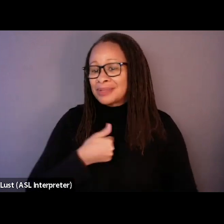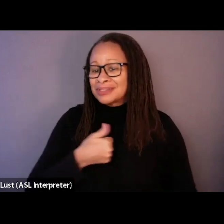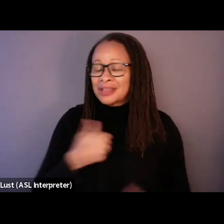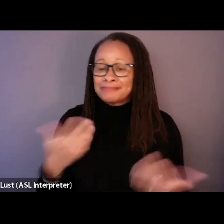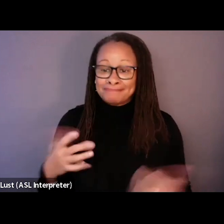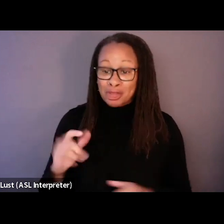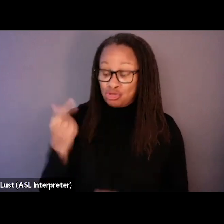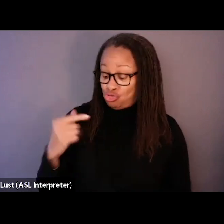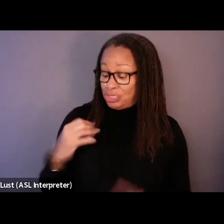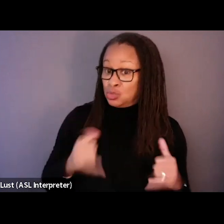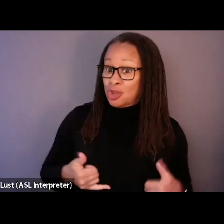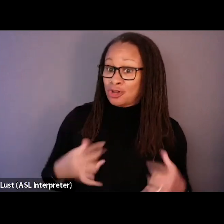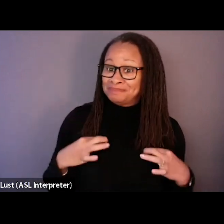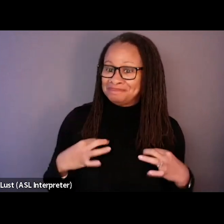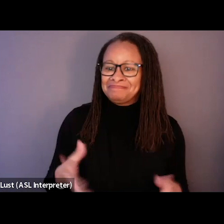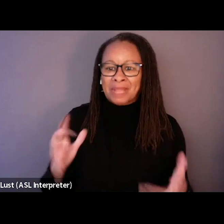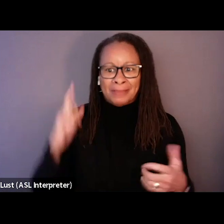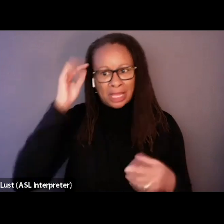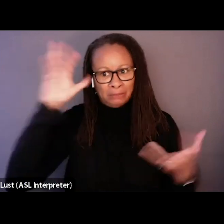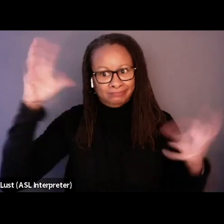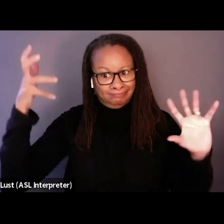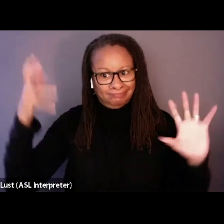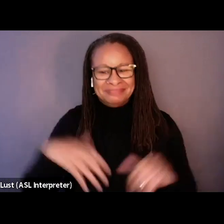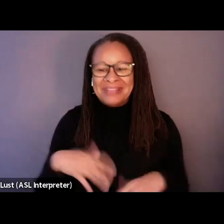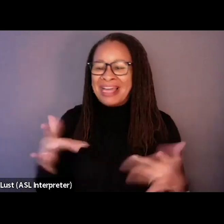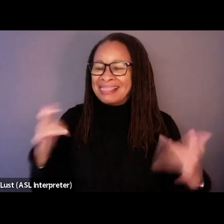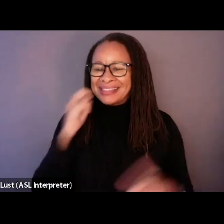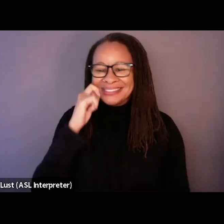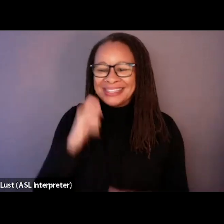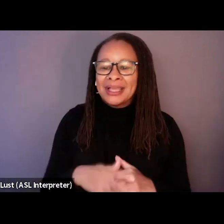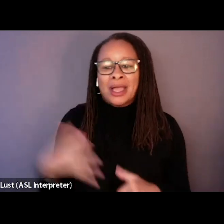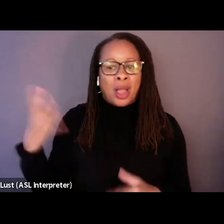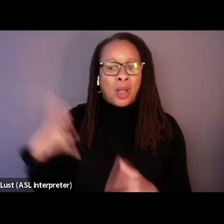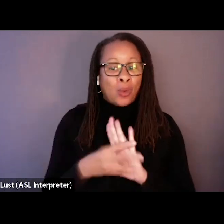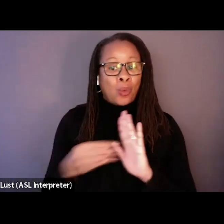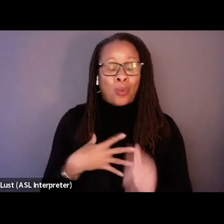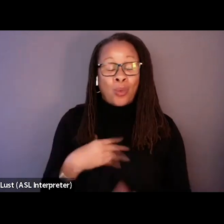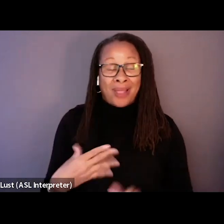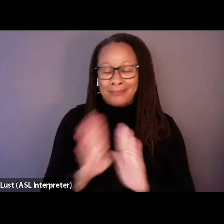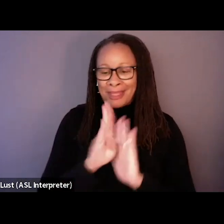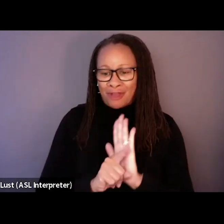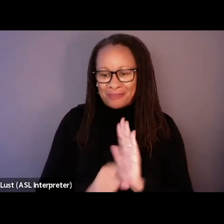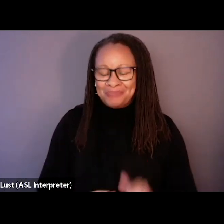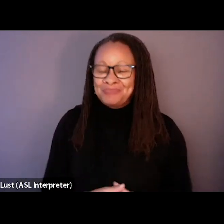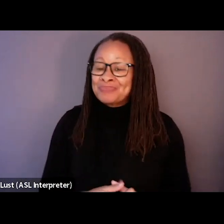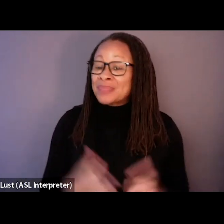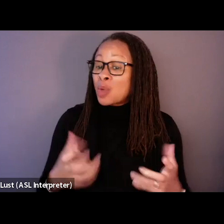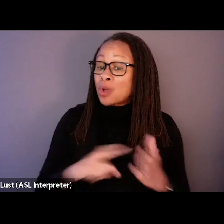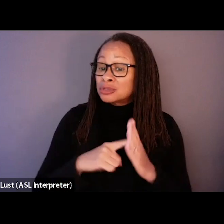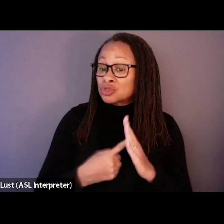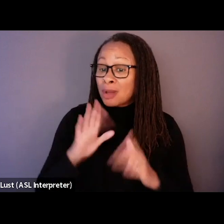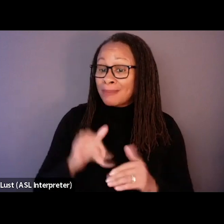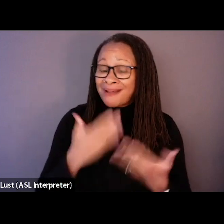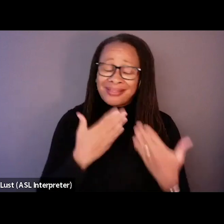have a green sweater, messy hair, light skin, and a white backdrop. I want to start by thanking